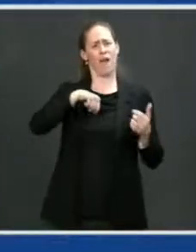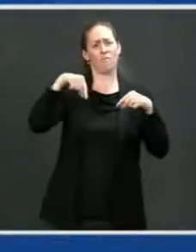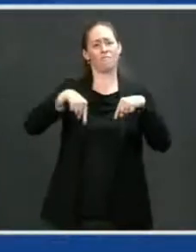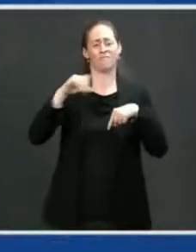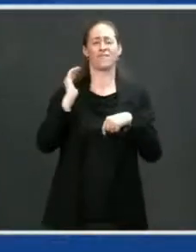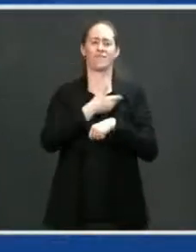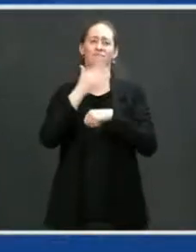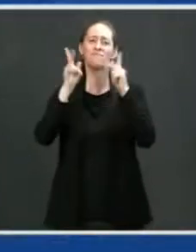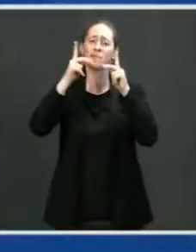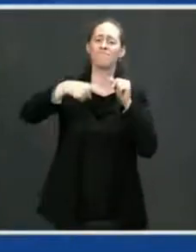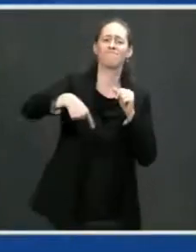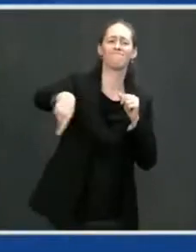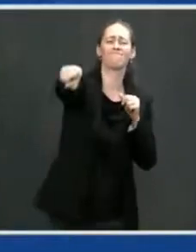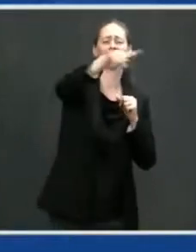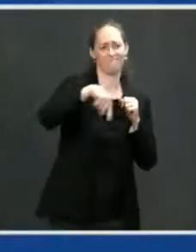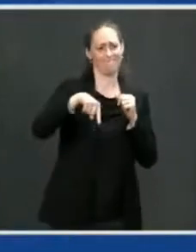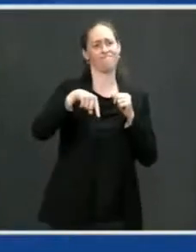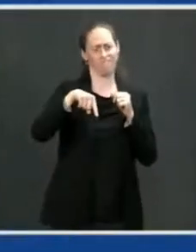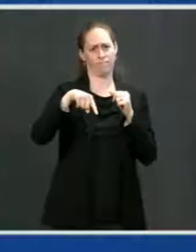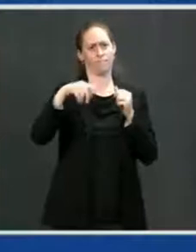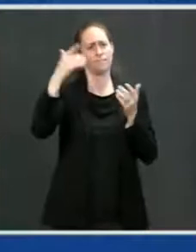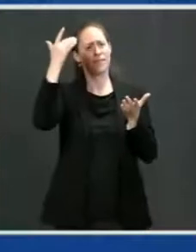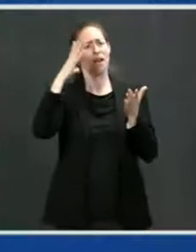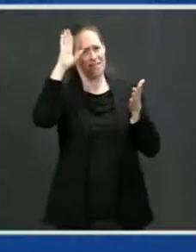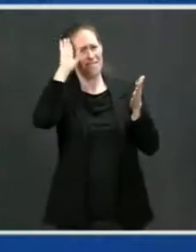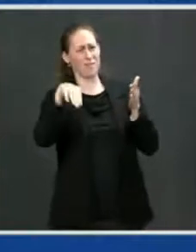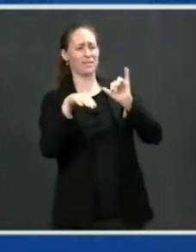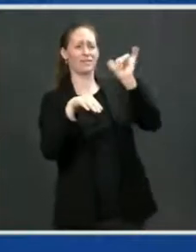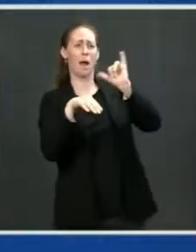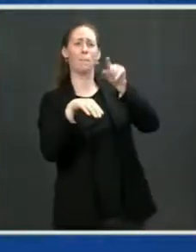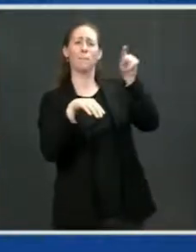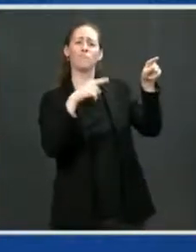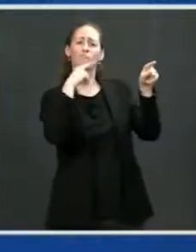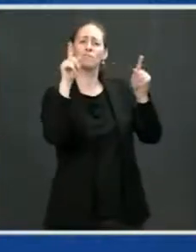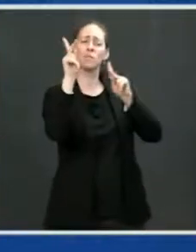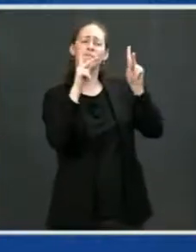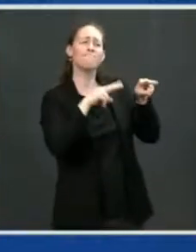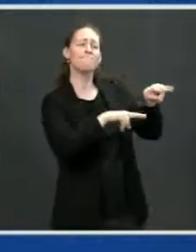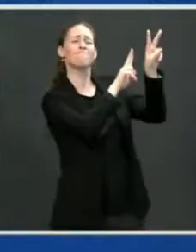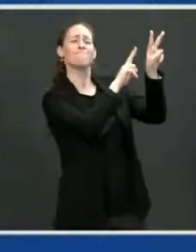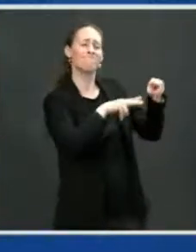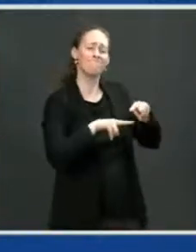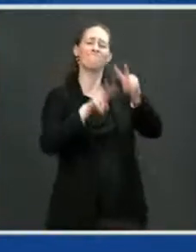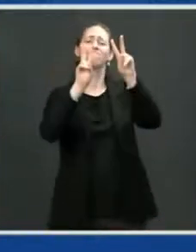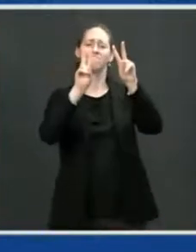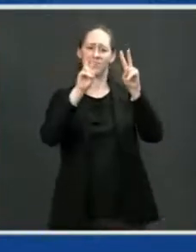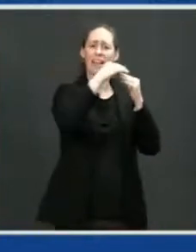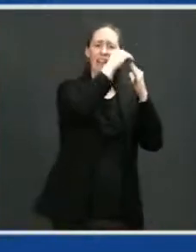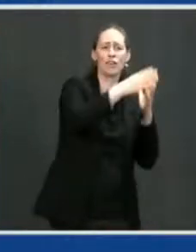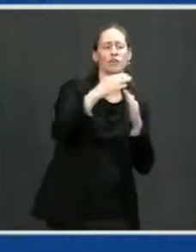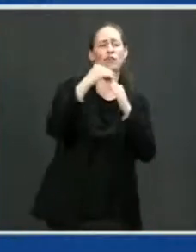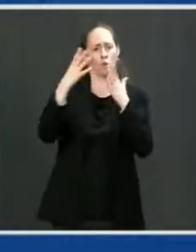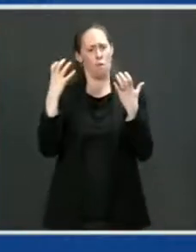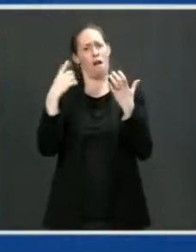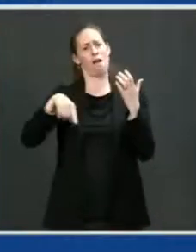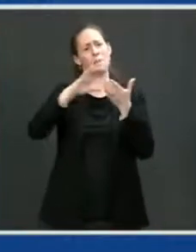I believe the Russian people, like the American people, are invested in peaceful and secure future of our world. During